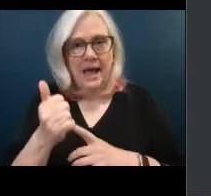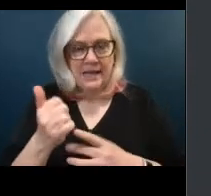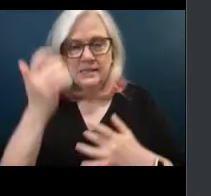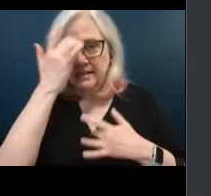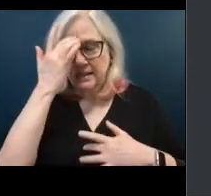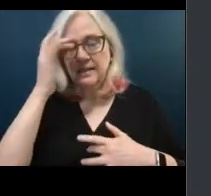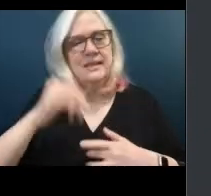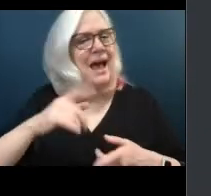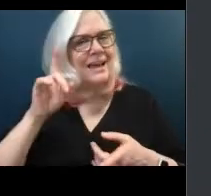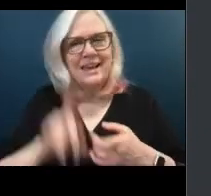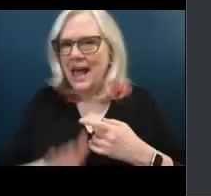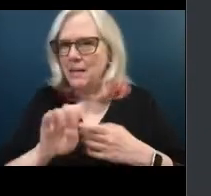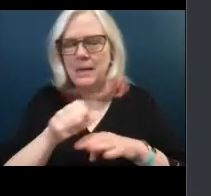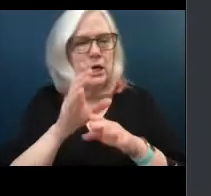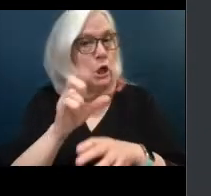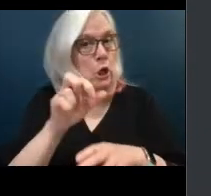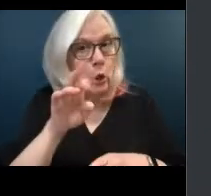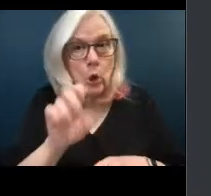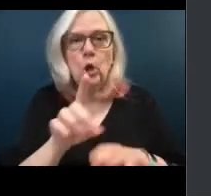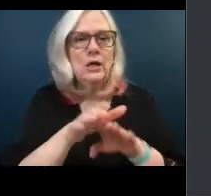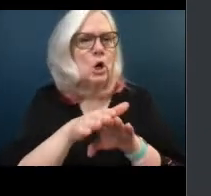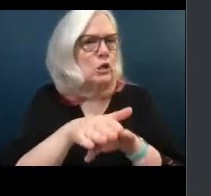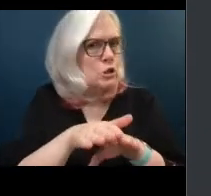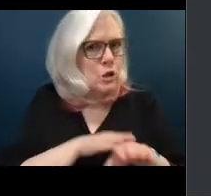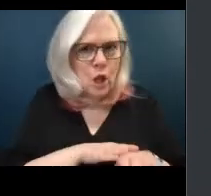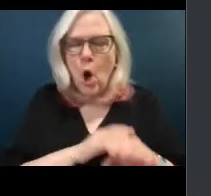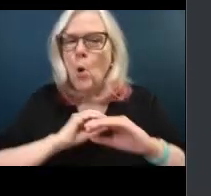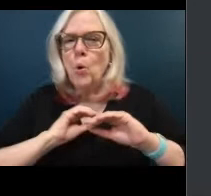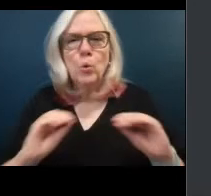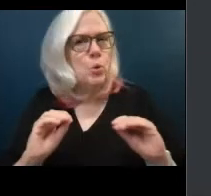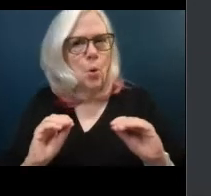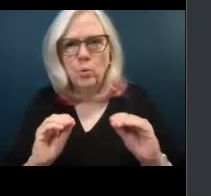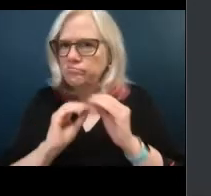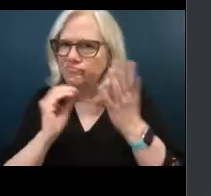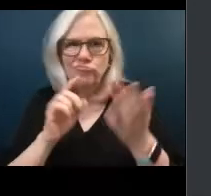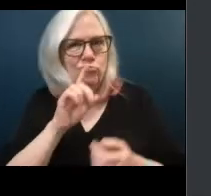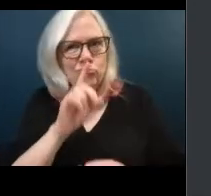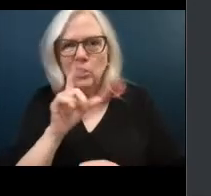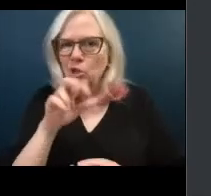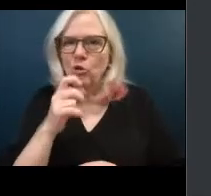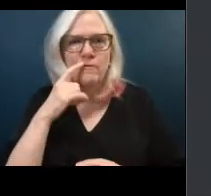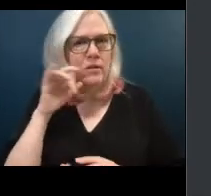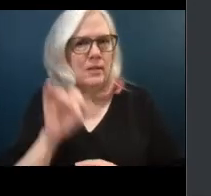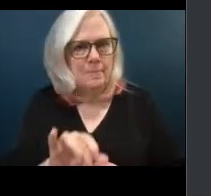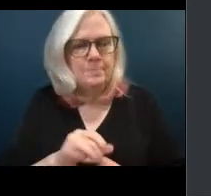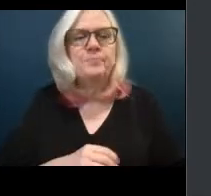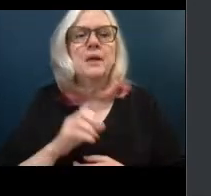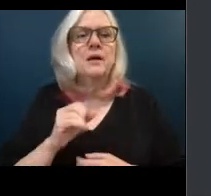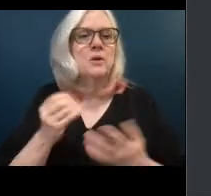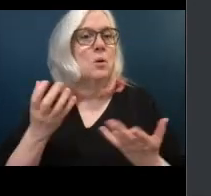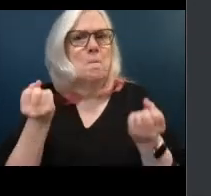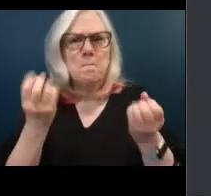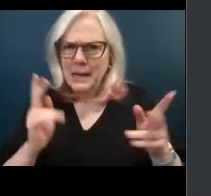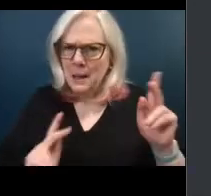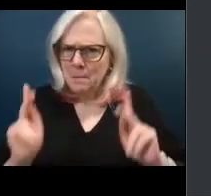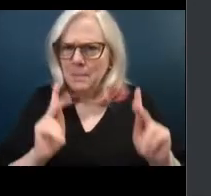nearly 50% of individuals with increased memory problems reported they have not discussed their symptoms with the healthcare provider, yet